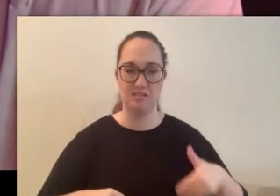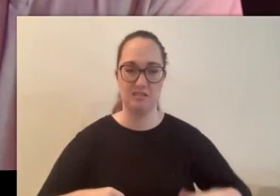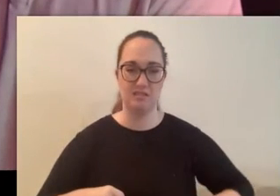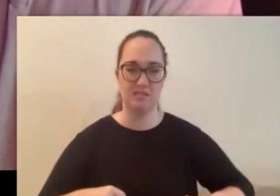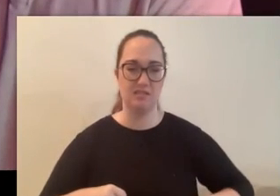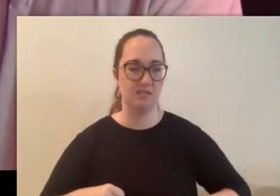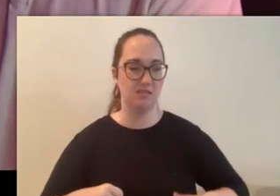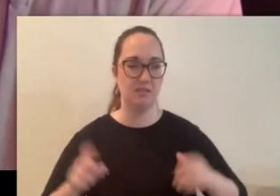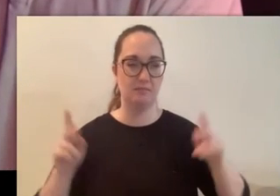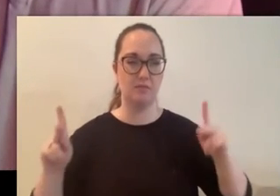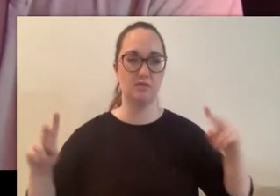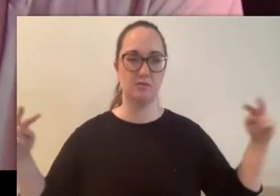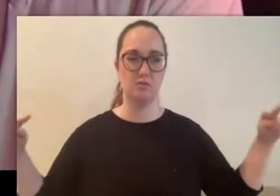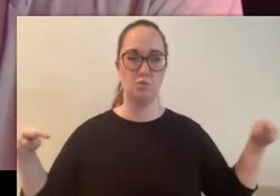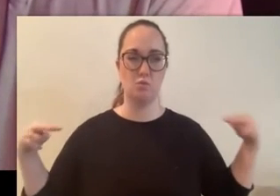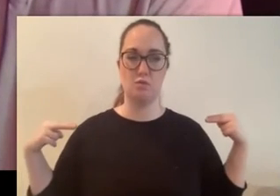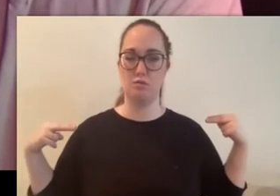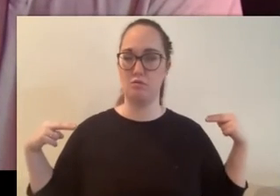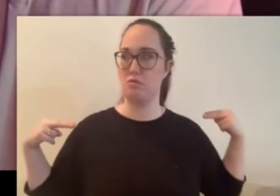watched from all angles